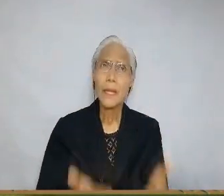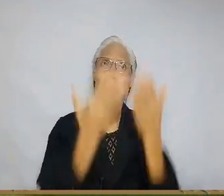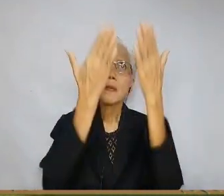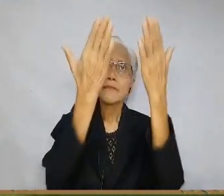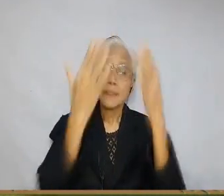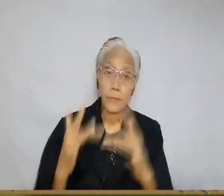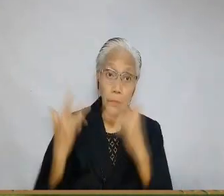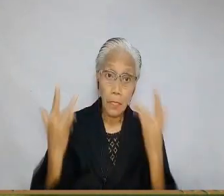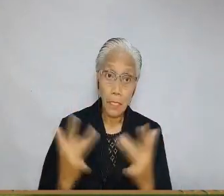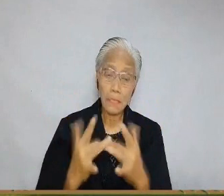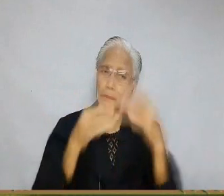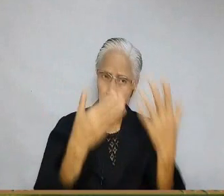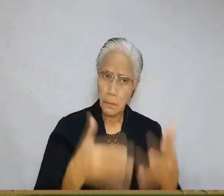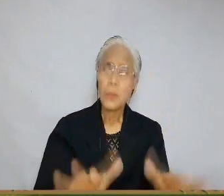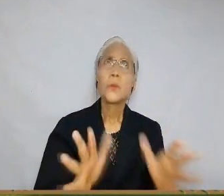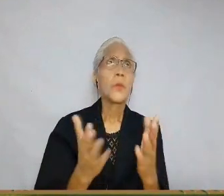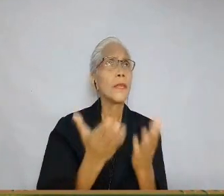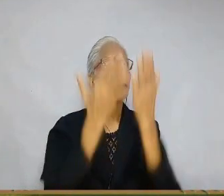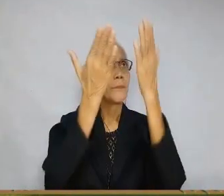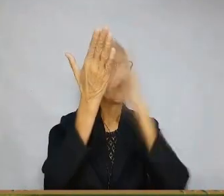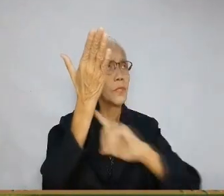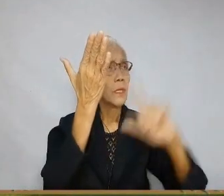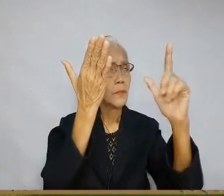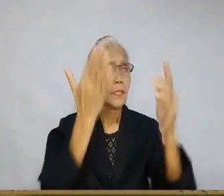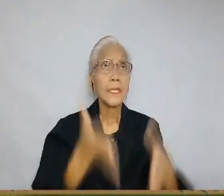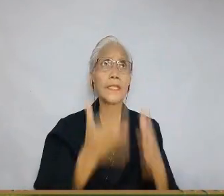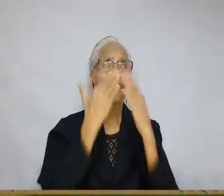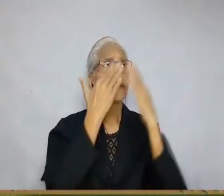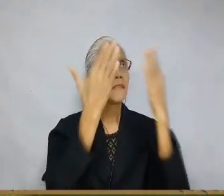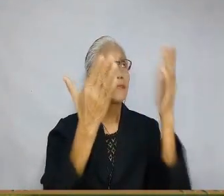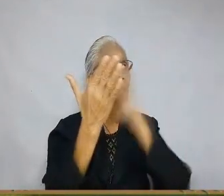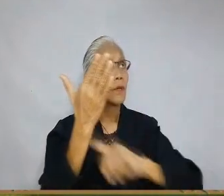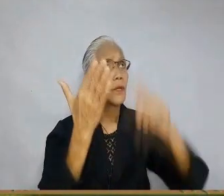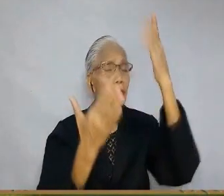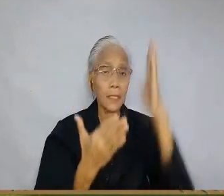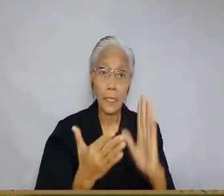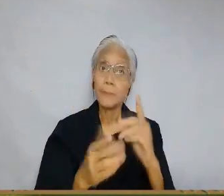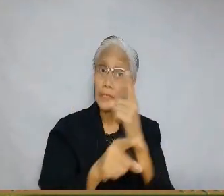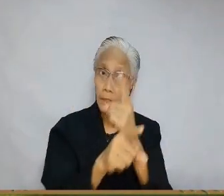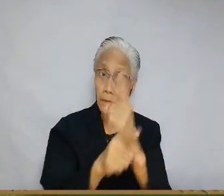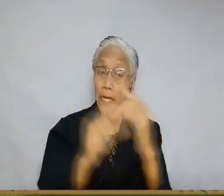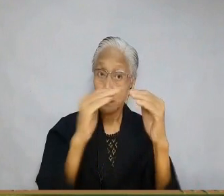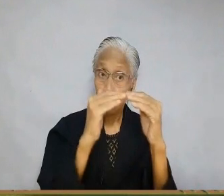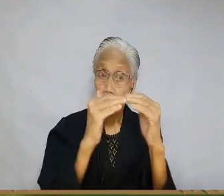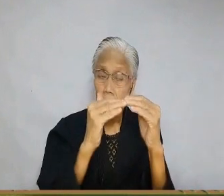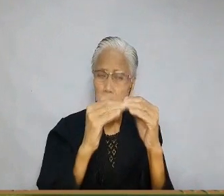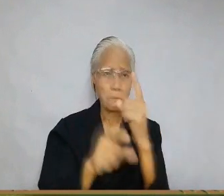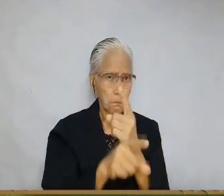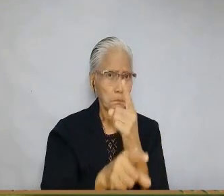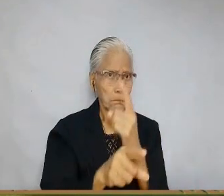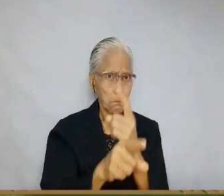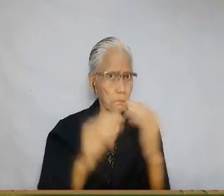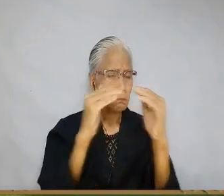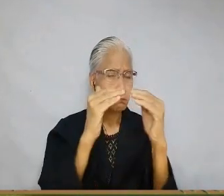Lift up your hearts. We lift them up to the Lord. And let us give thanks to the Lord, our God. It is right and just. It is